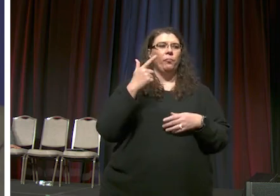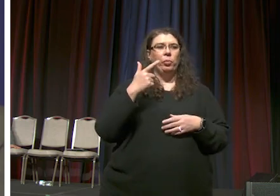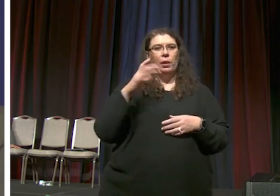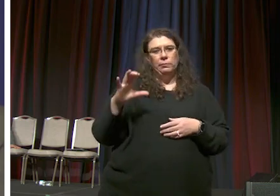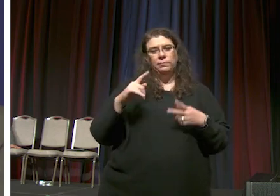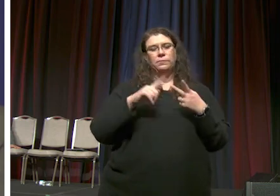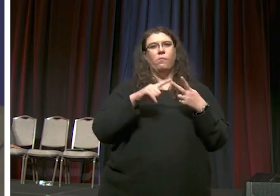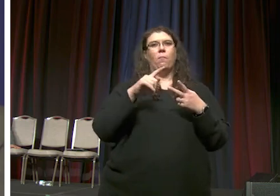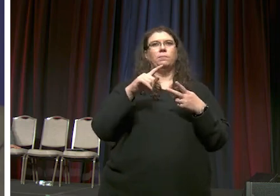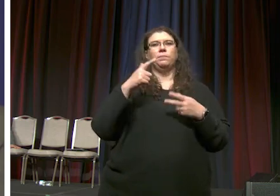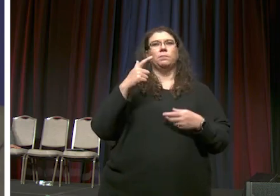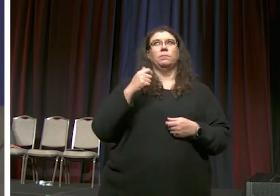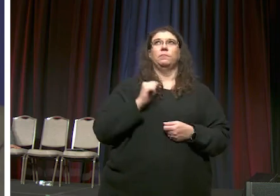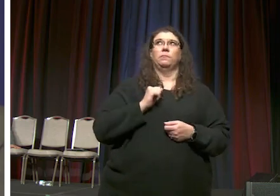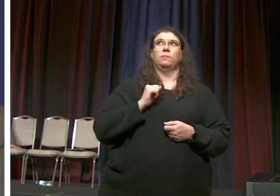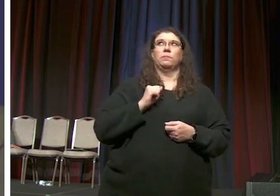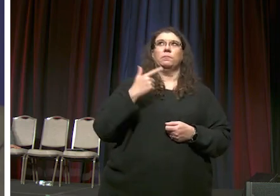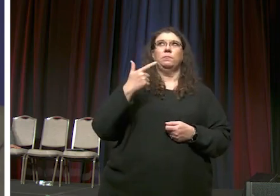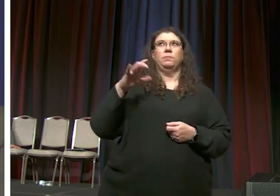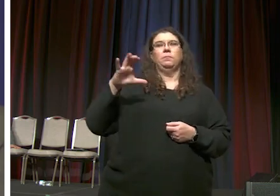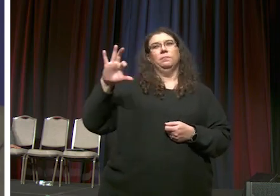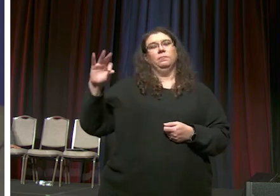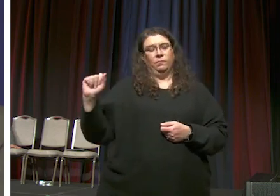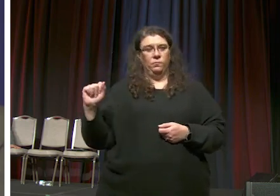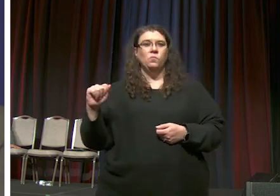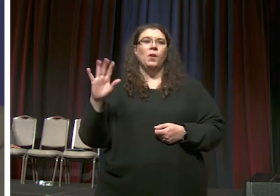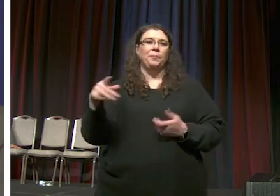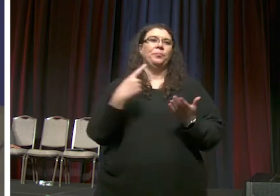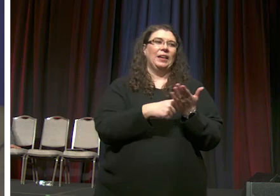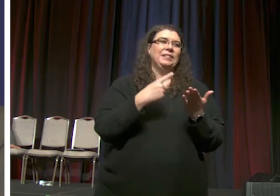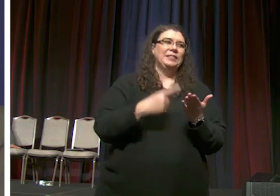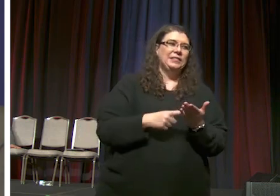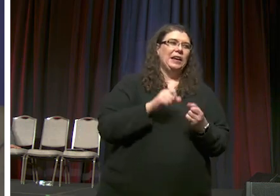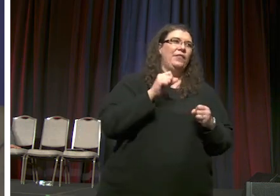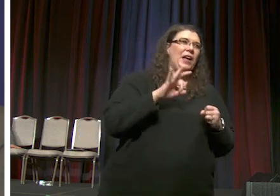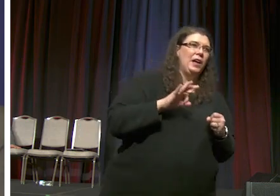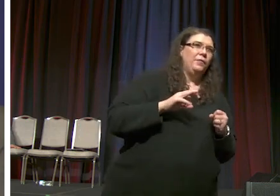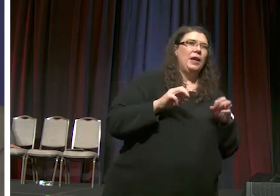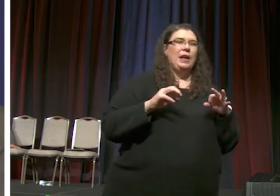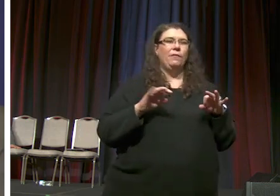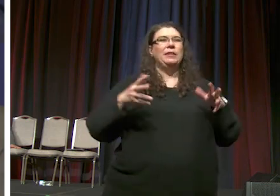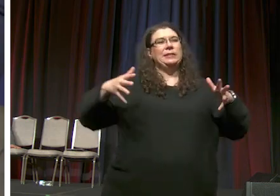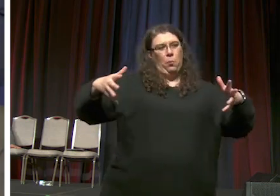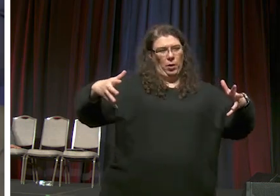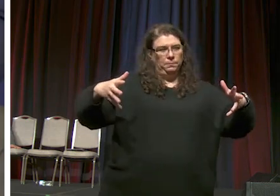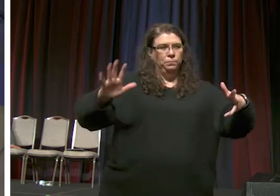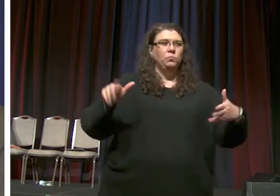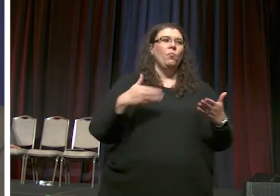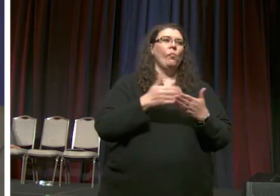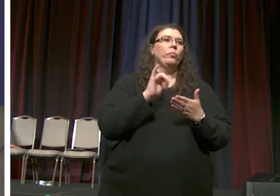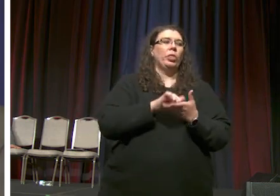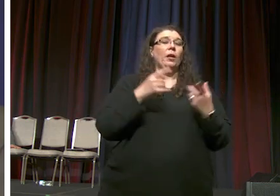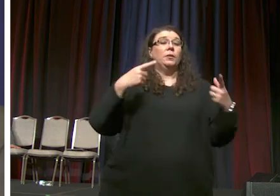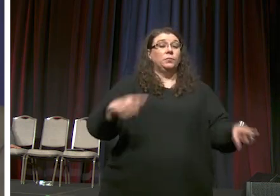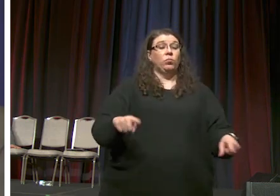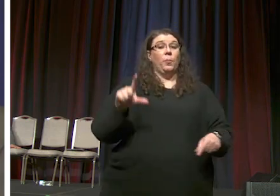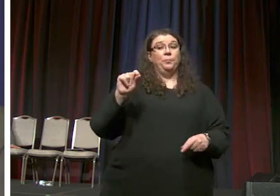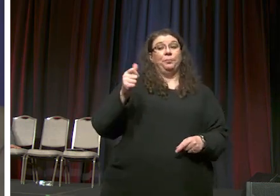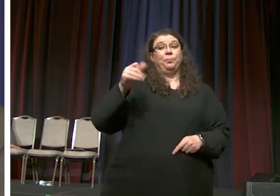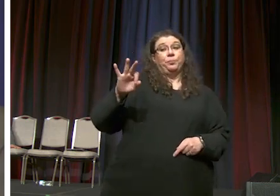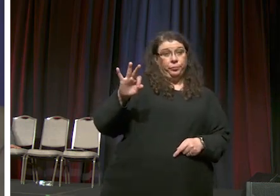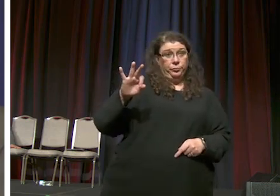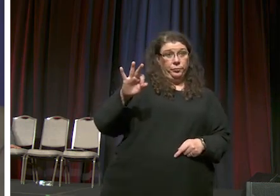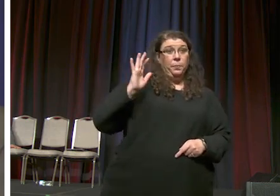finance and administration has discussed some what ifs i want to say all of those discussions took place in 2019